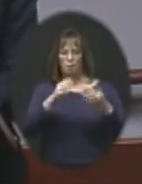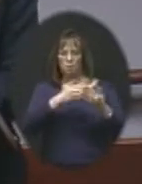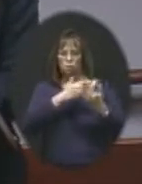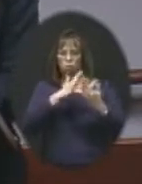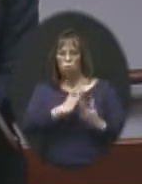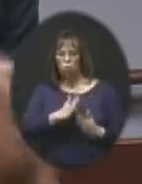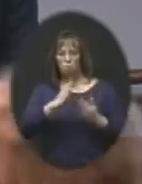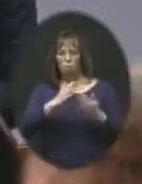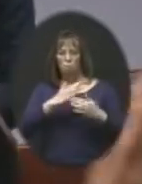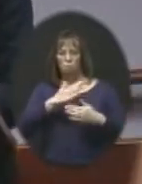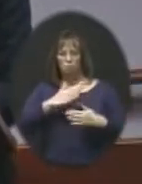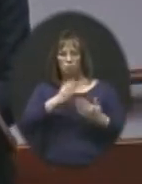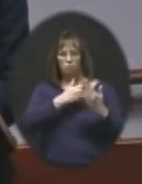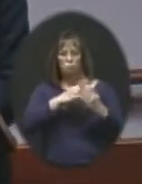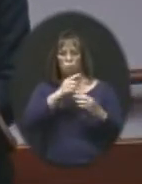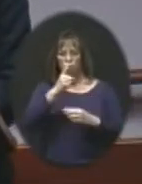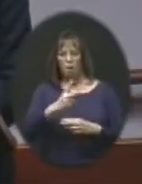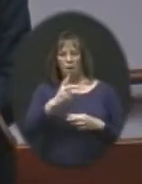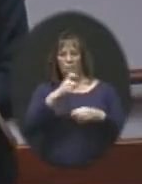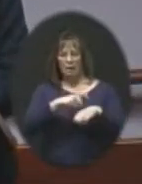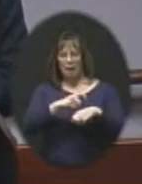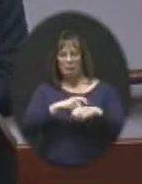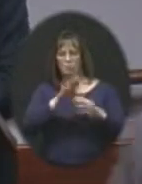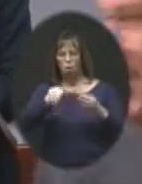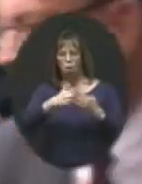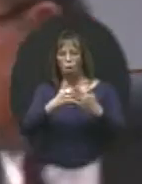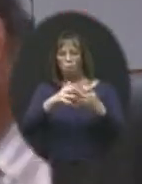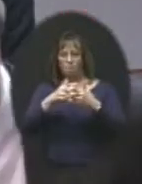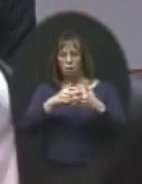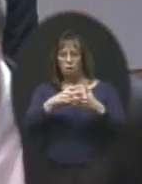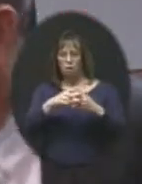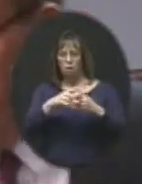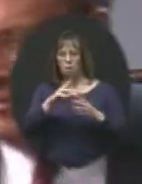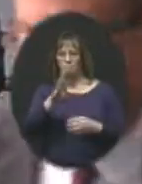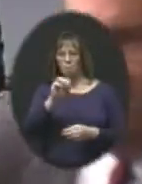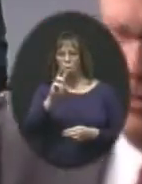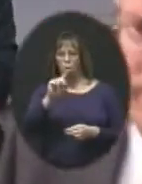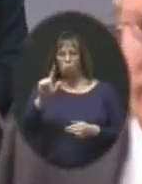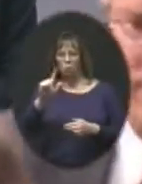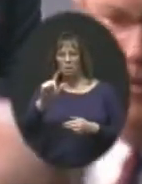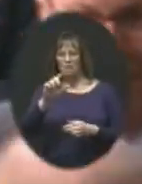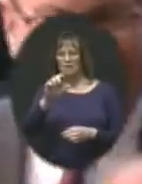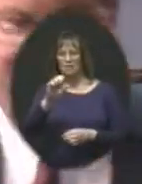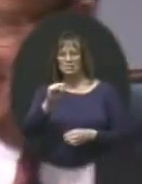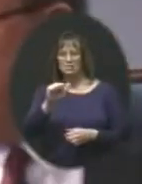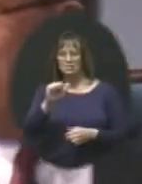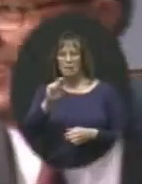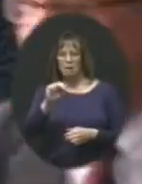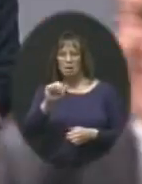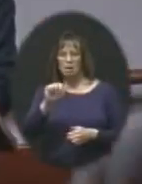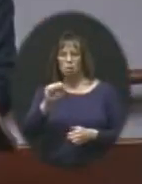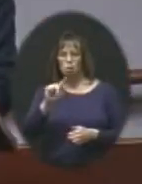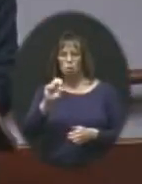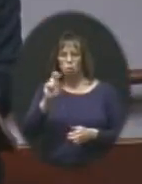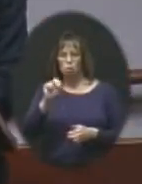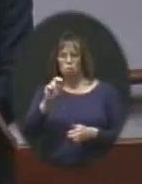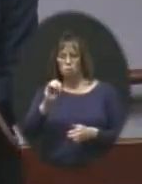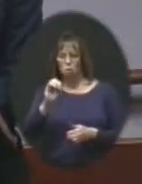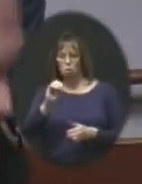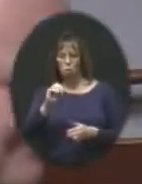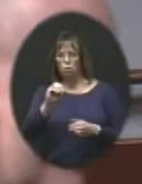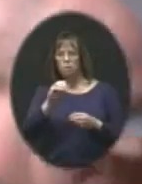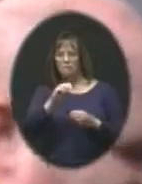halftime of the US Army All-American Bowl in San Antonio, Texas. Megan plays clarinet and was a member of the 2013